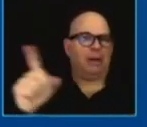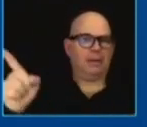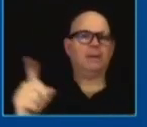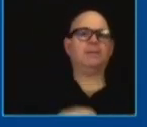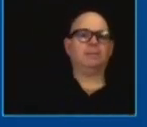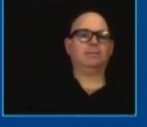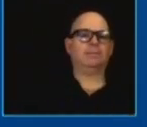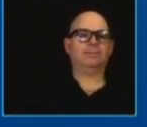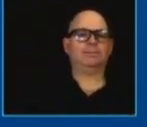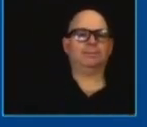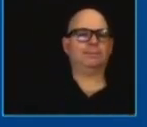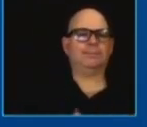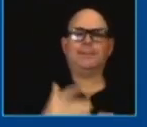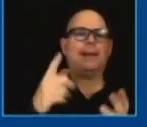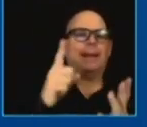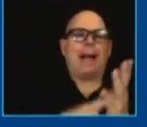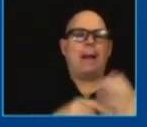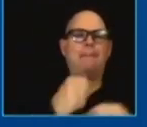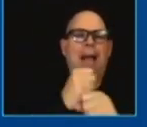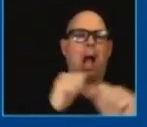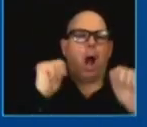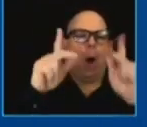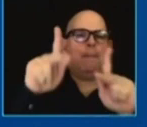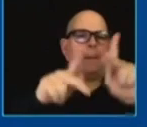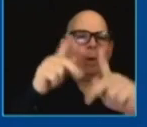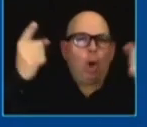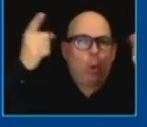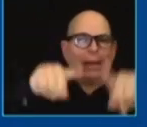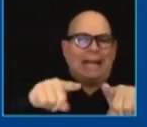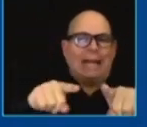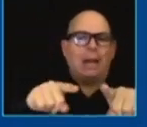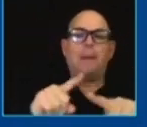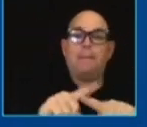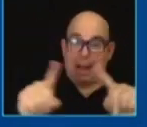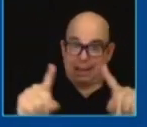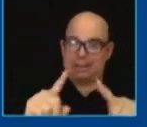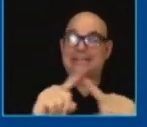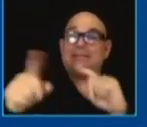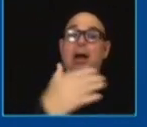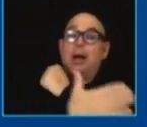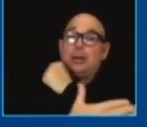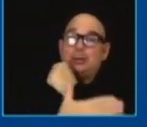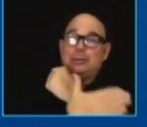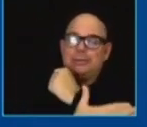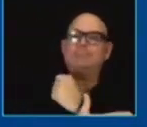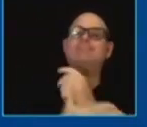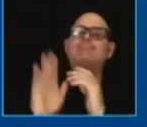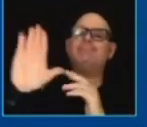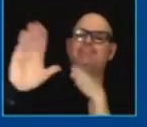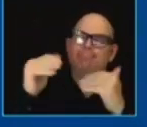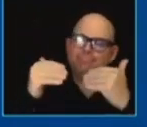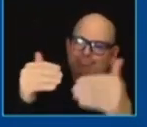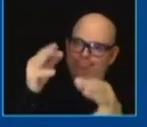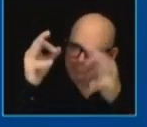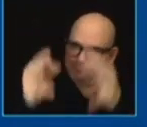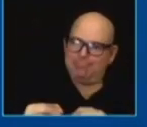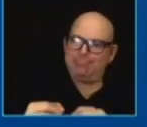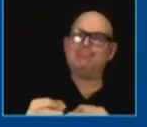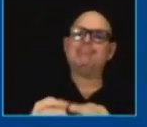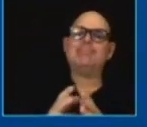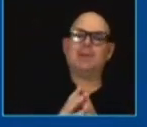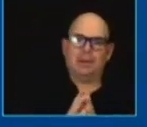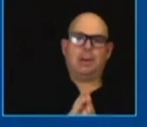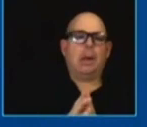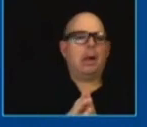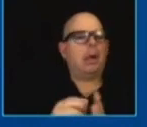there's not enough time but autocracies they can just do it oh guess what we're going to demonstrate that